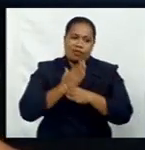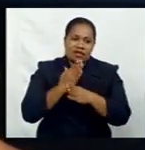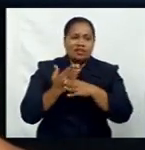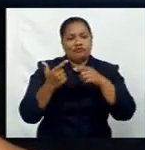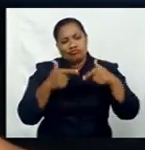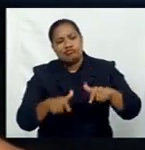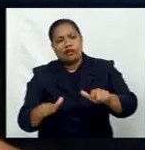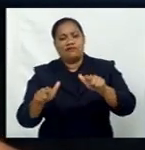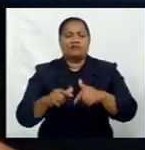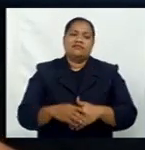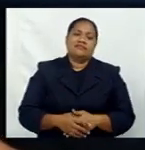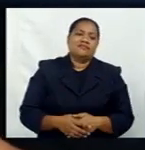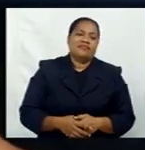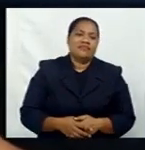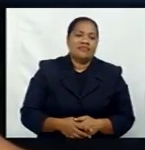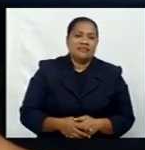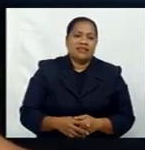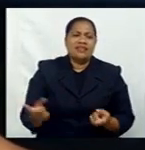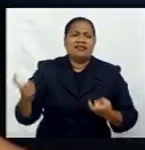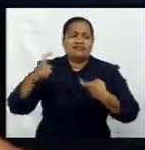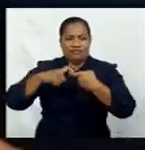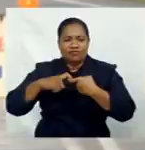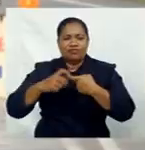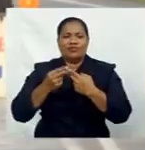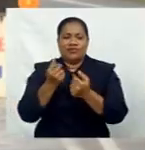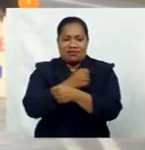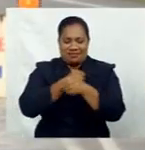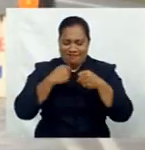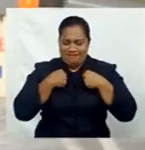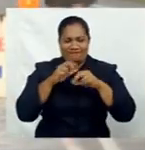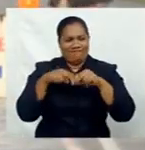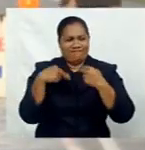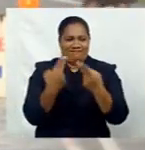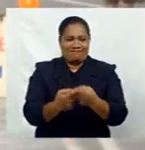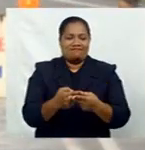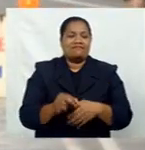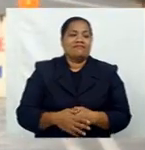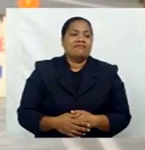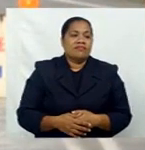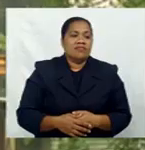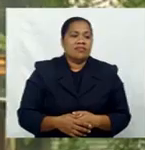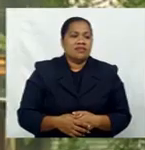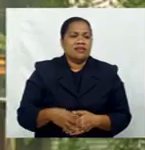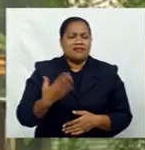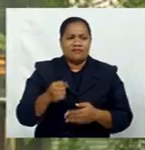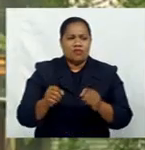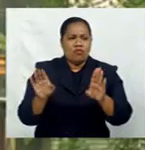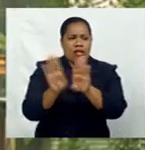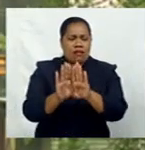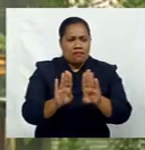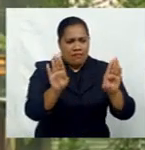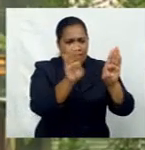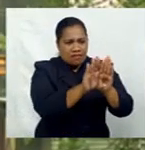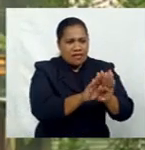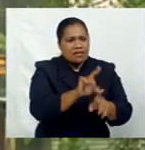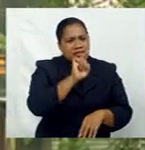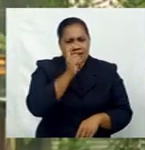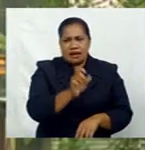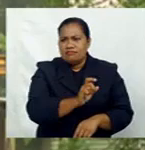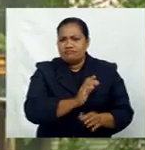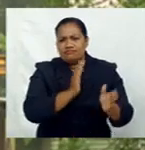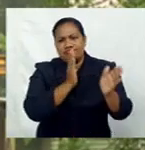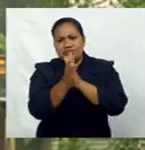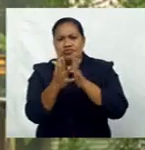hopefully soon reunite with our loved ones. Despite the setback of border closure and being unable to make trips to the west,